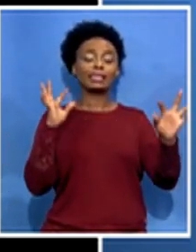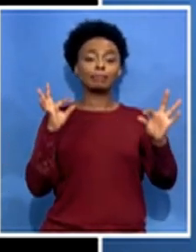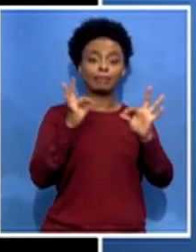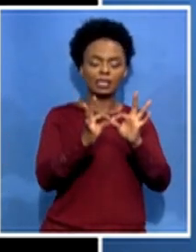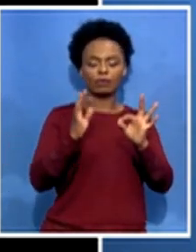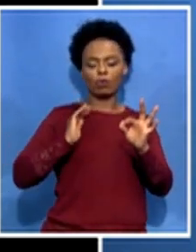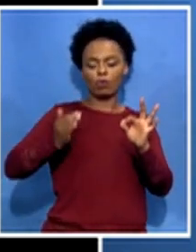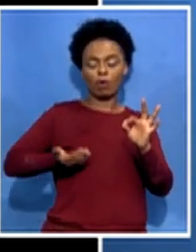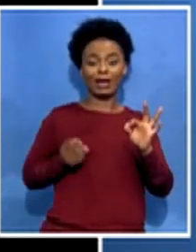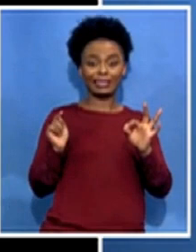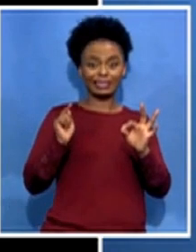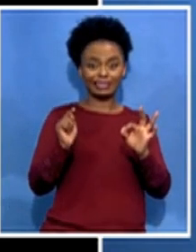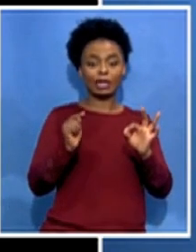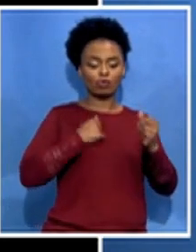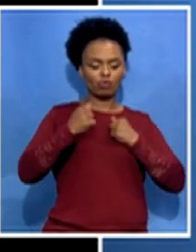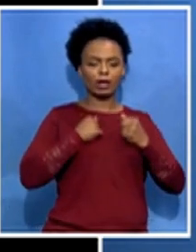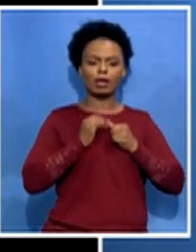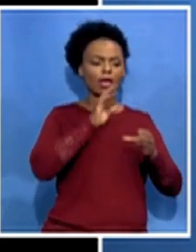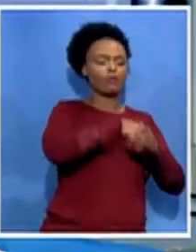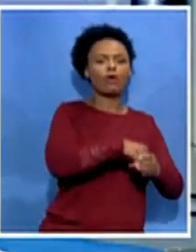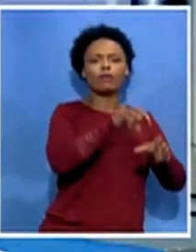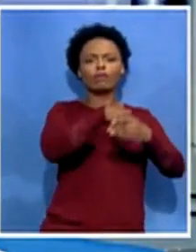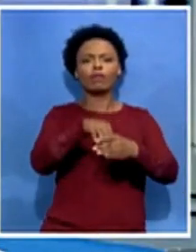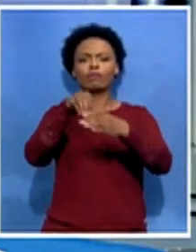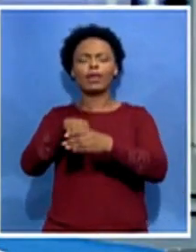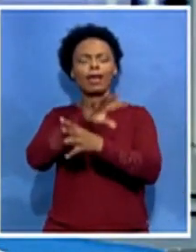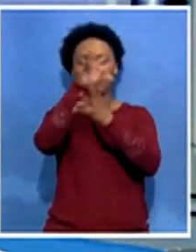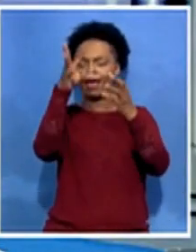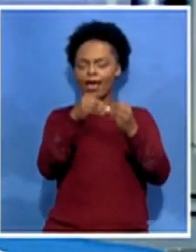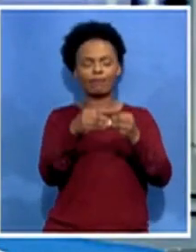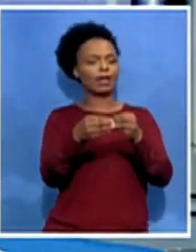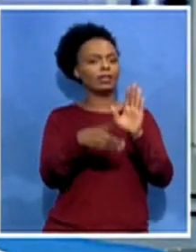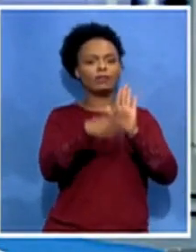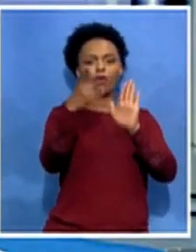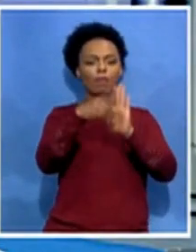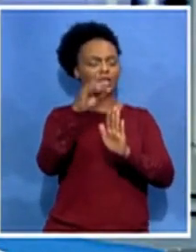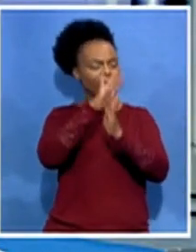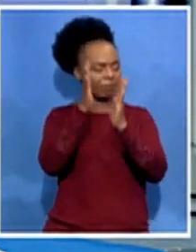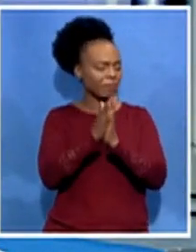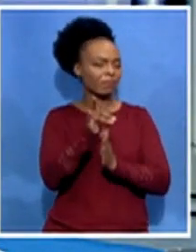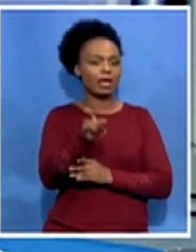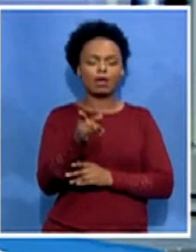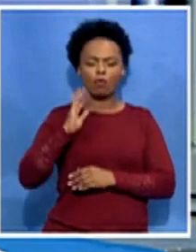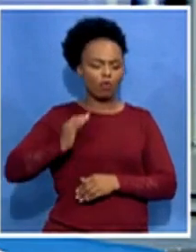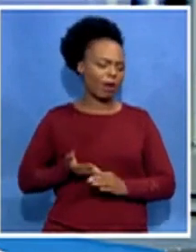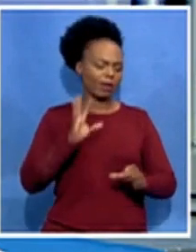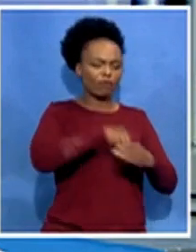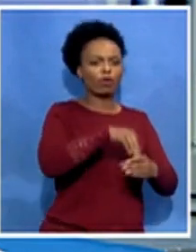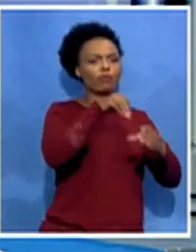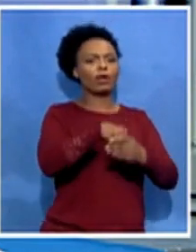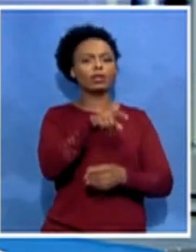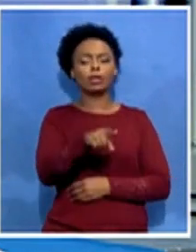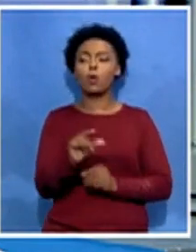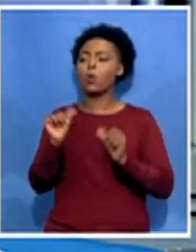in that country there's very various elements to the story uh sophie and we thank you very much indeed for